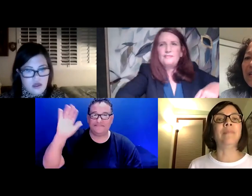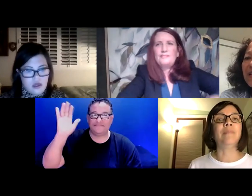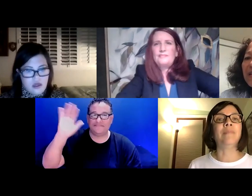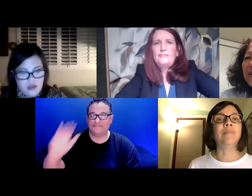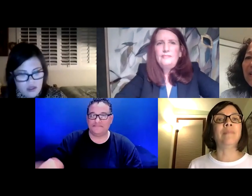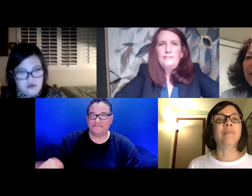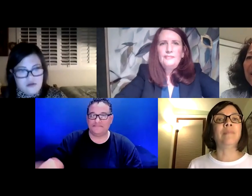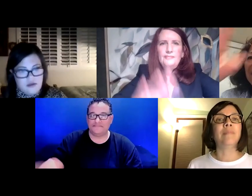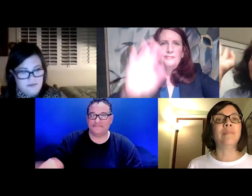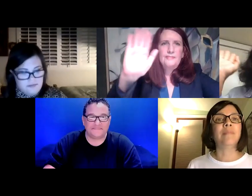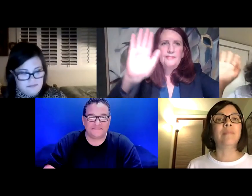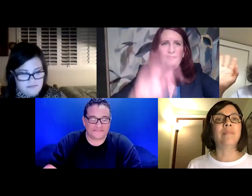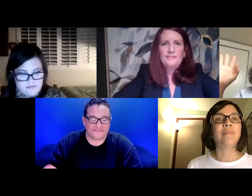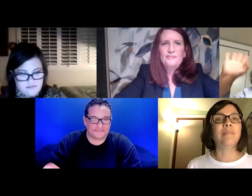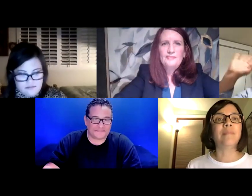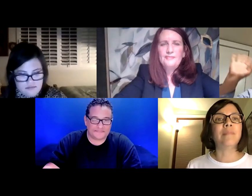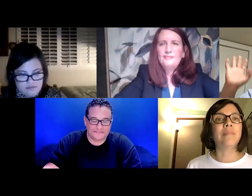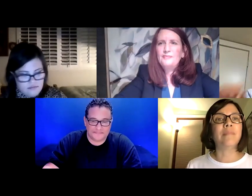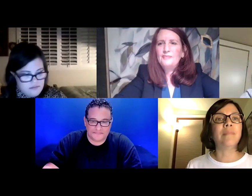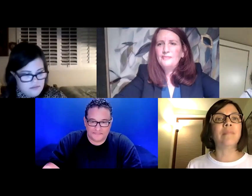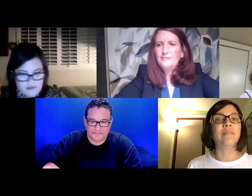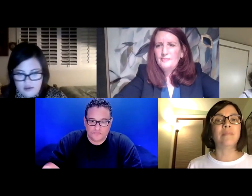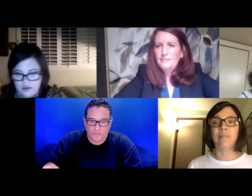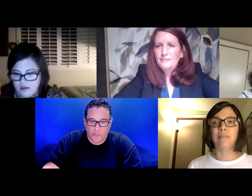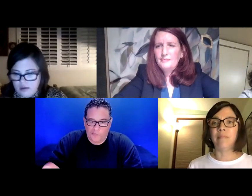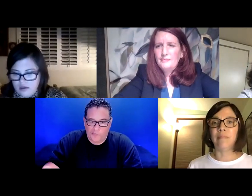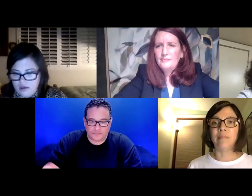right. Good Good night. Thank you.